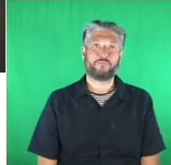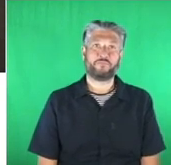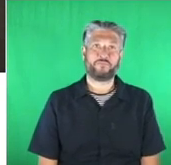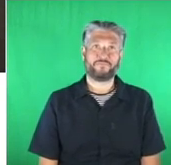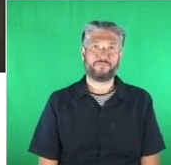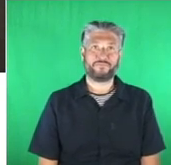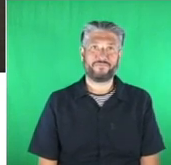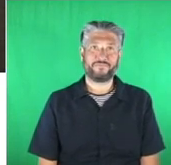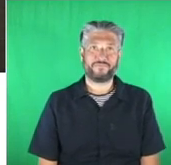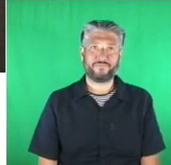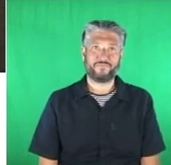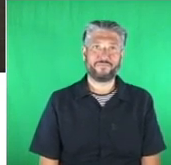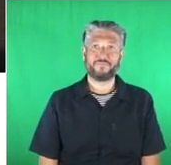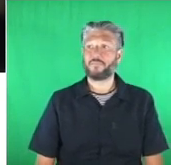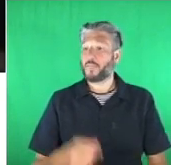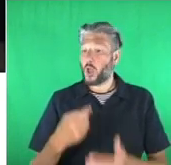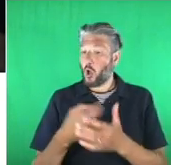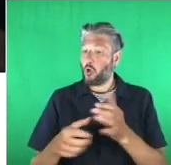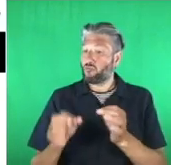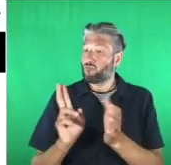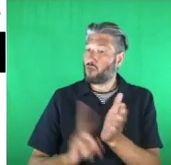Robin, could you tell us about who's won?